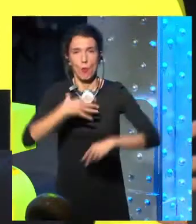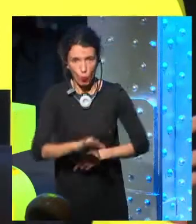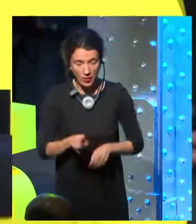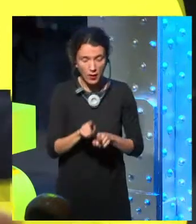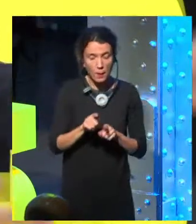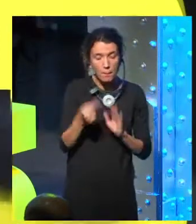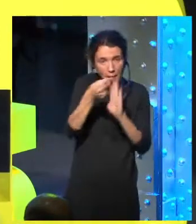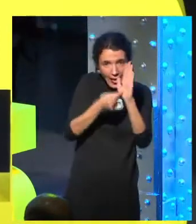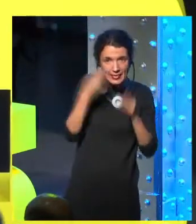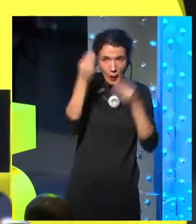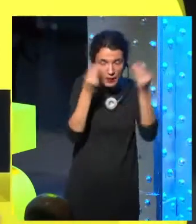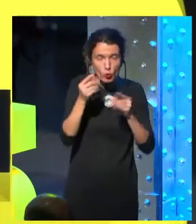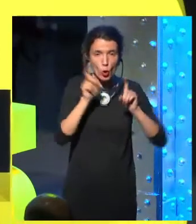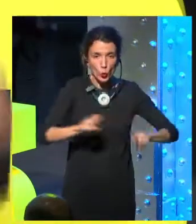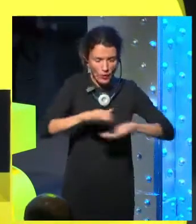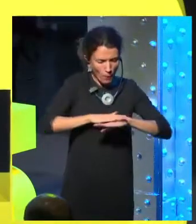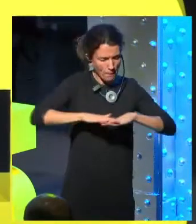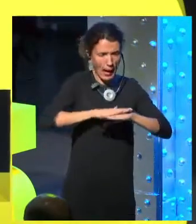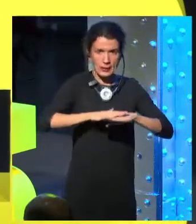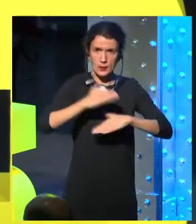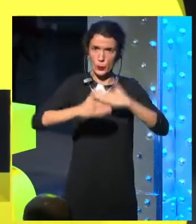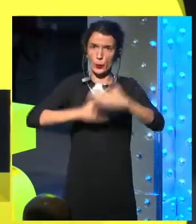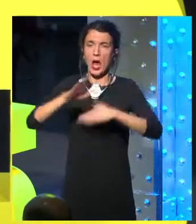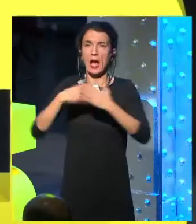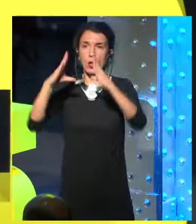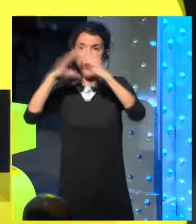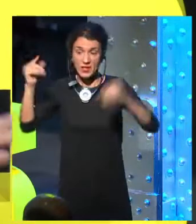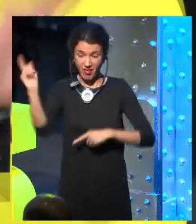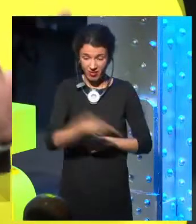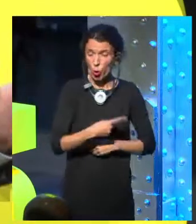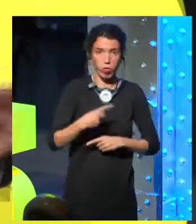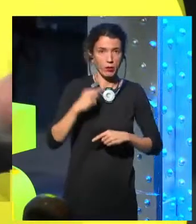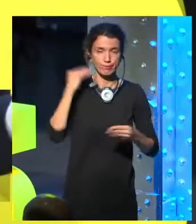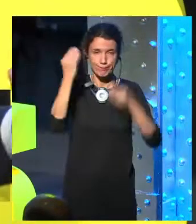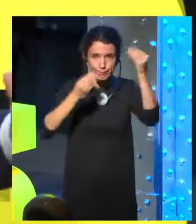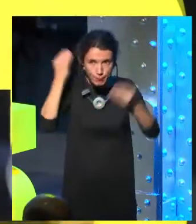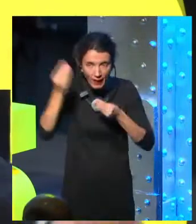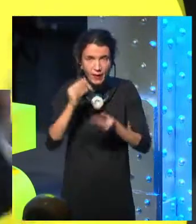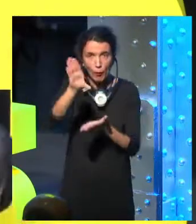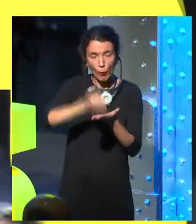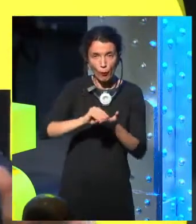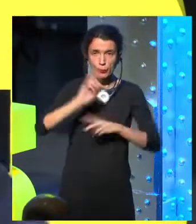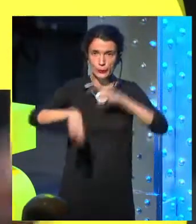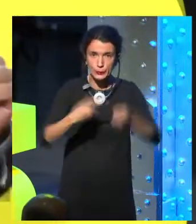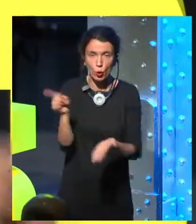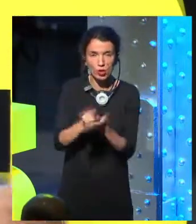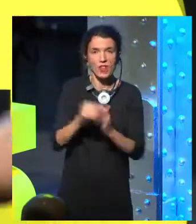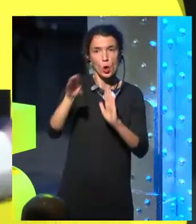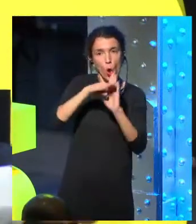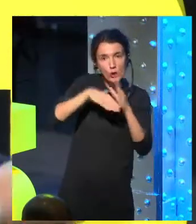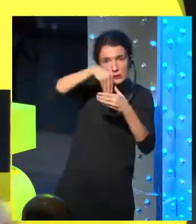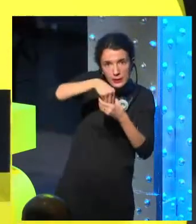all the educational procedures from basic education to university education, all the